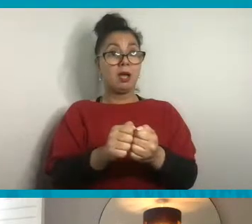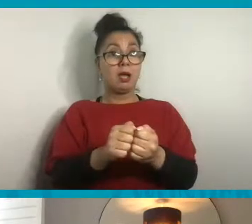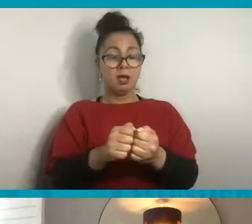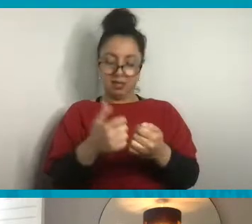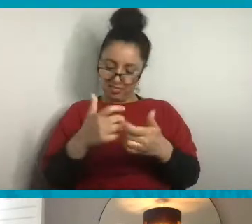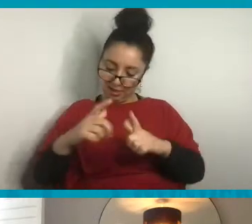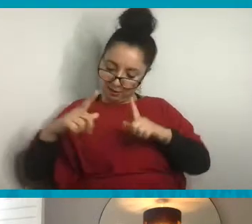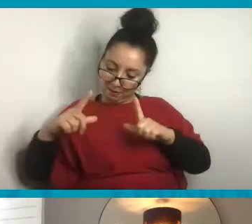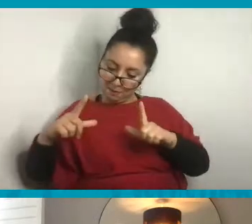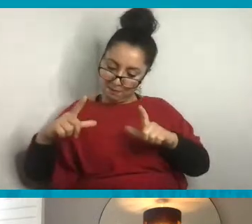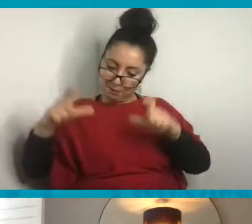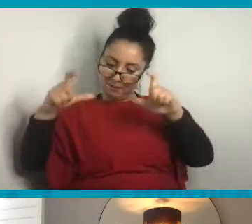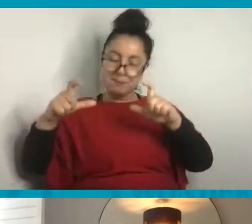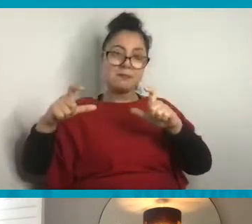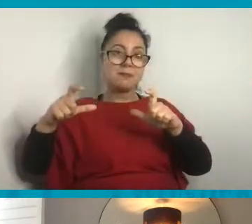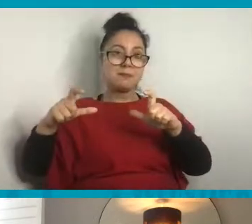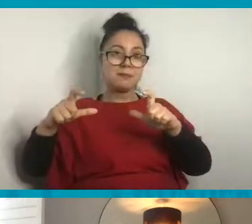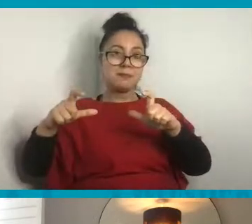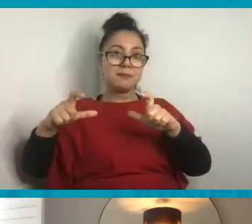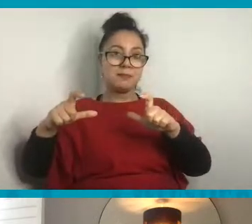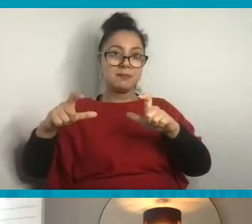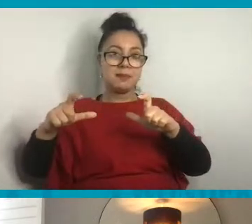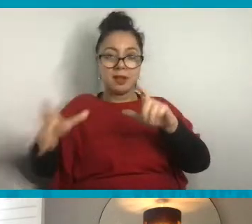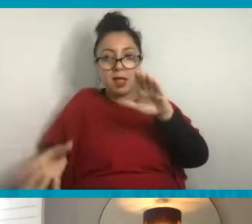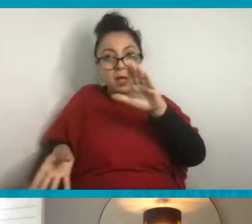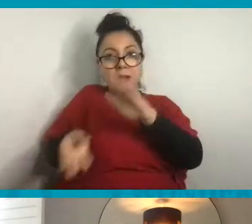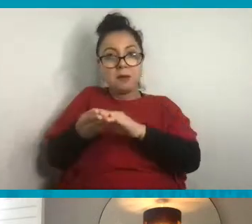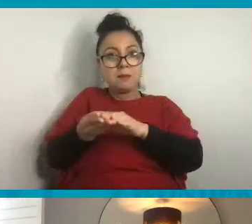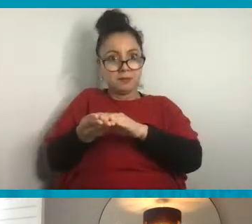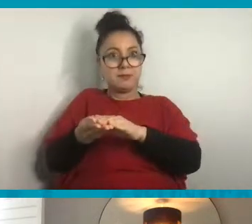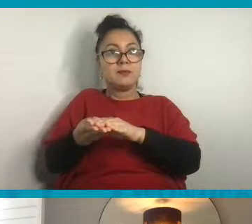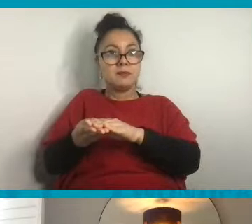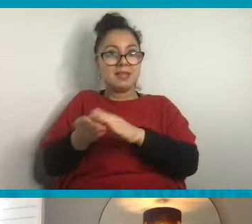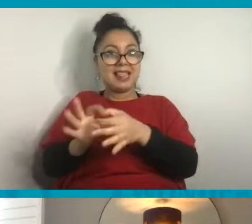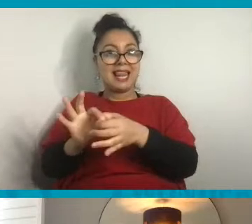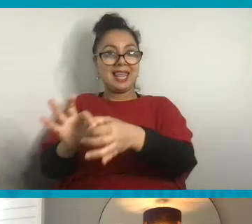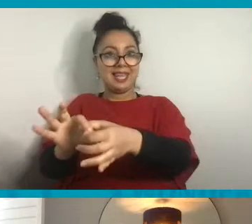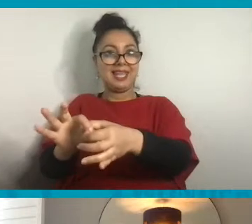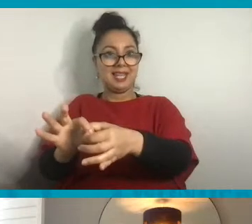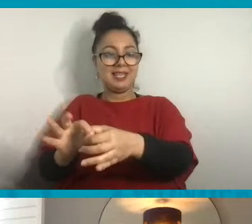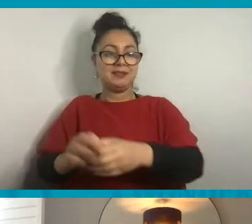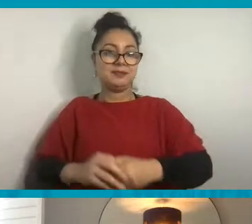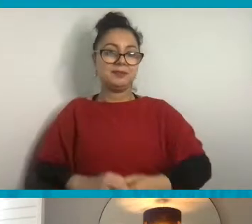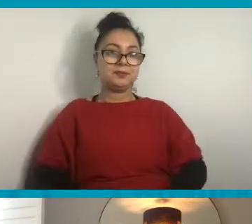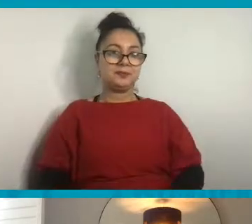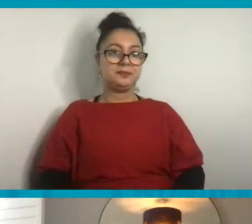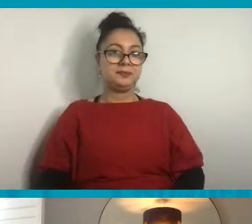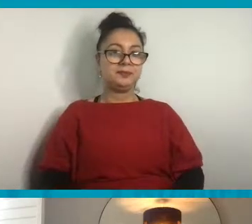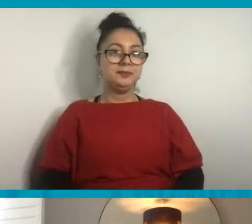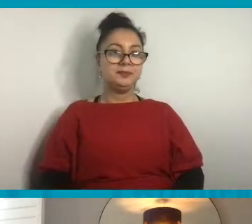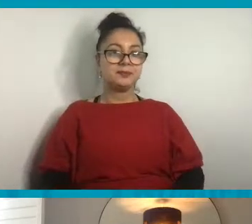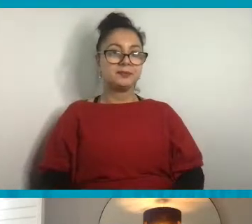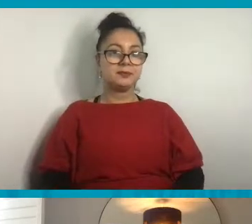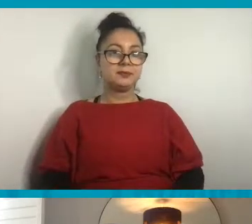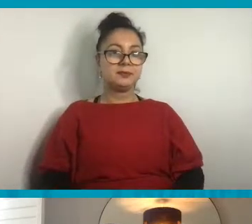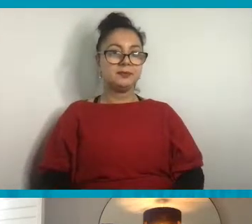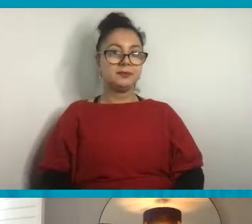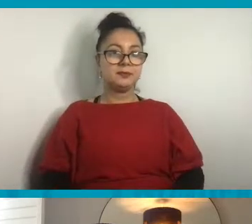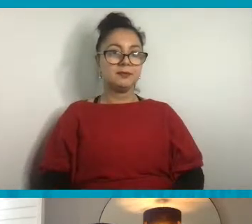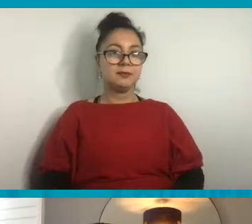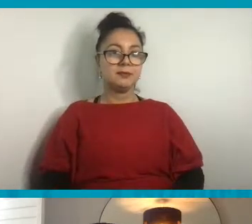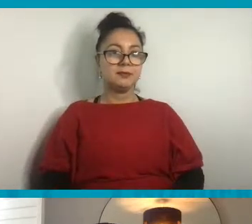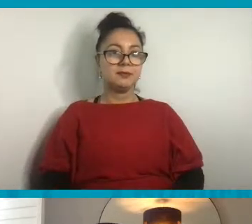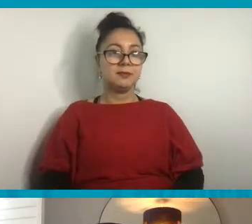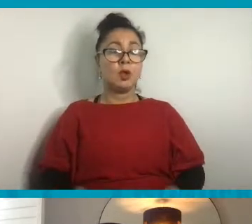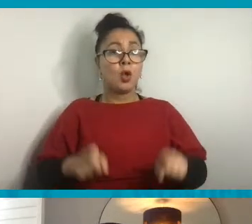photograph of it. And we're going to add it to the Padlet in the link in the chat. If you want, you can also